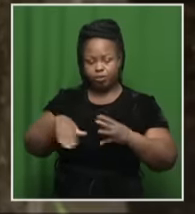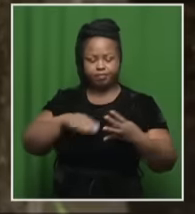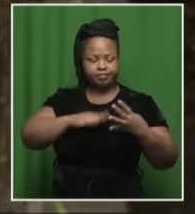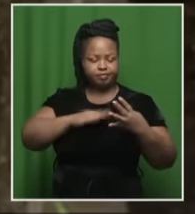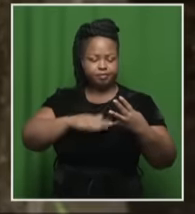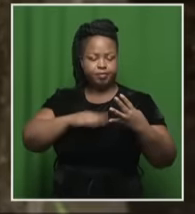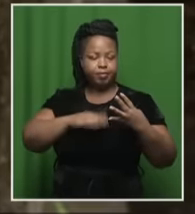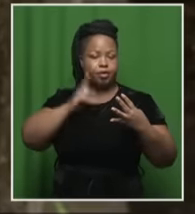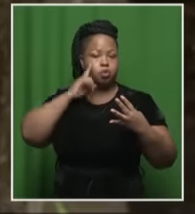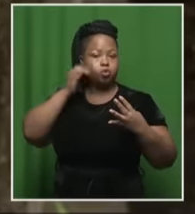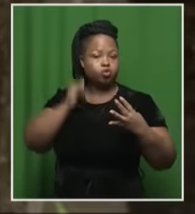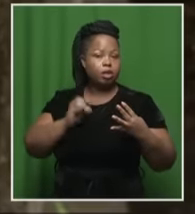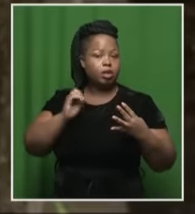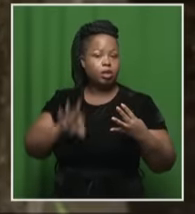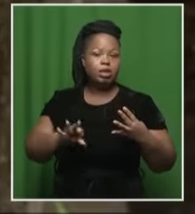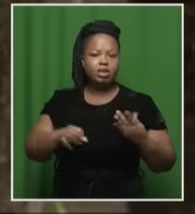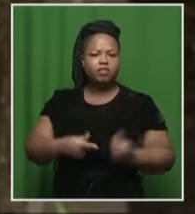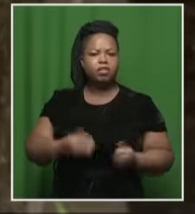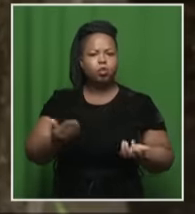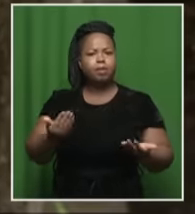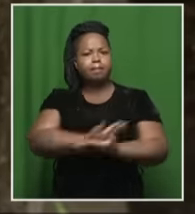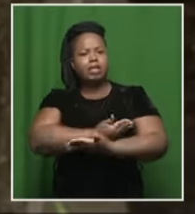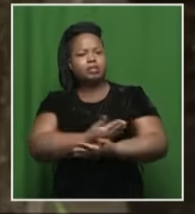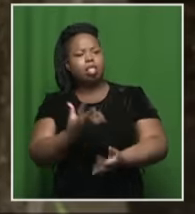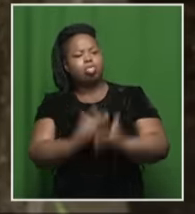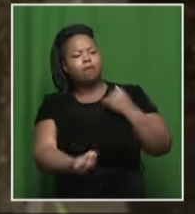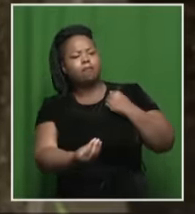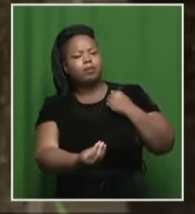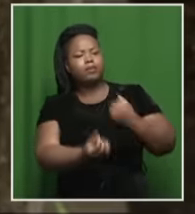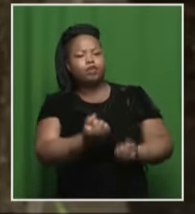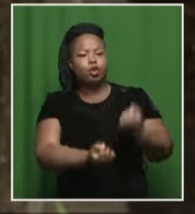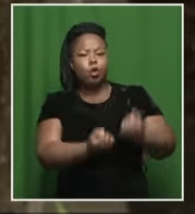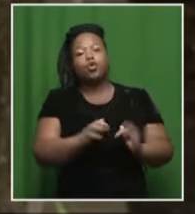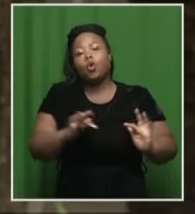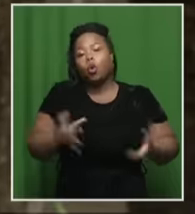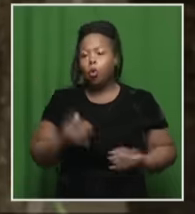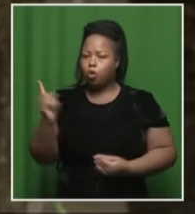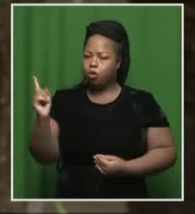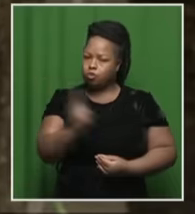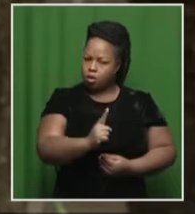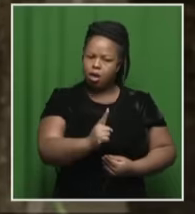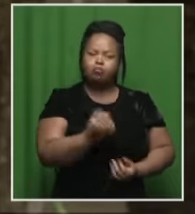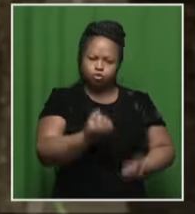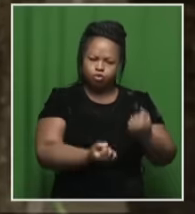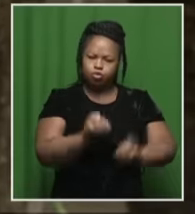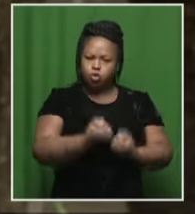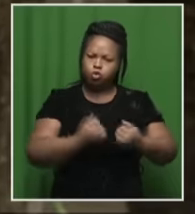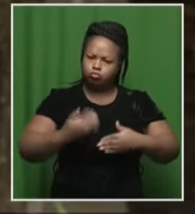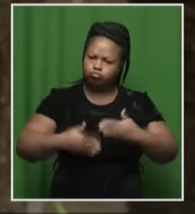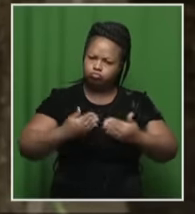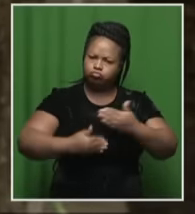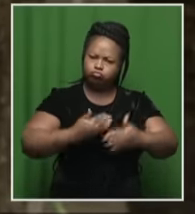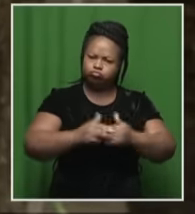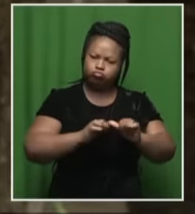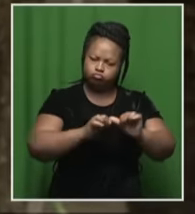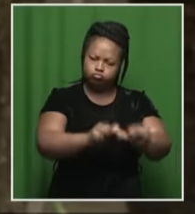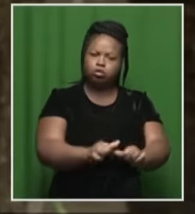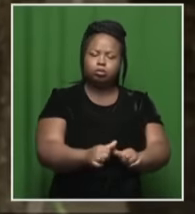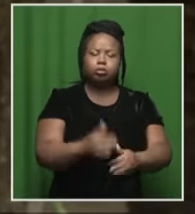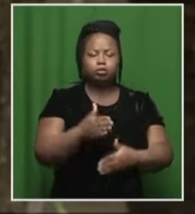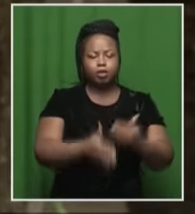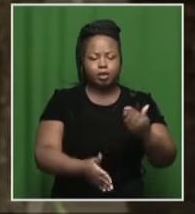is whether she will evade trial or she'll be able to come and proceed with her matter and see it to its end if she's released on bail.